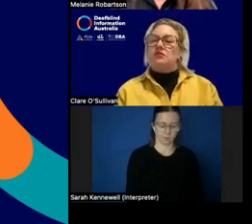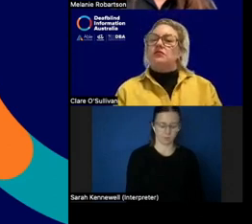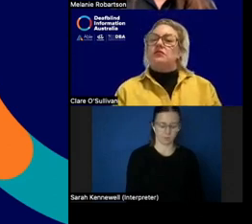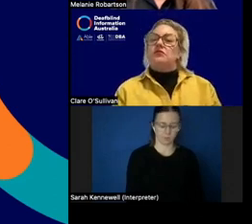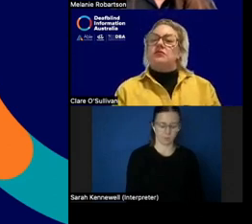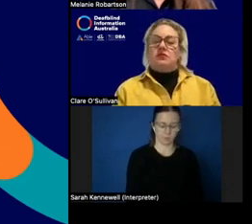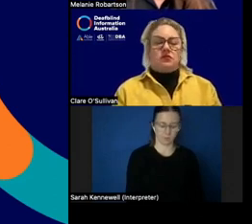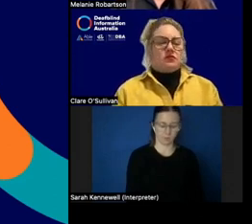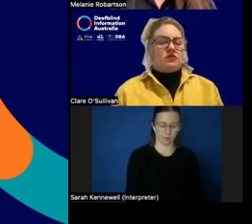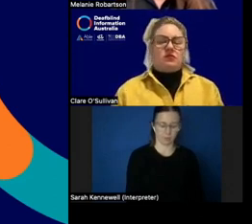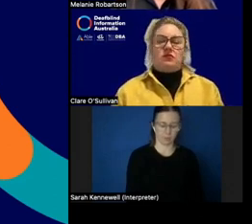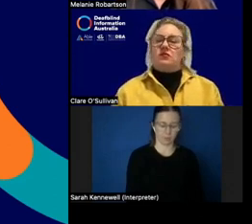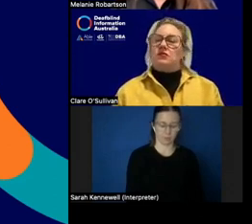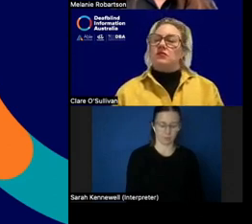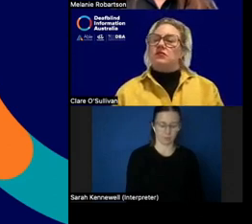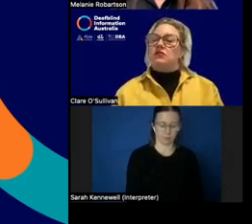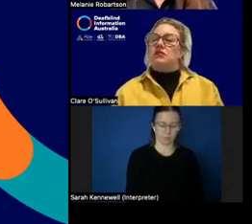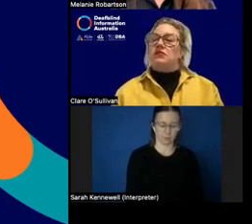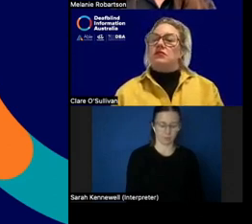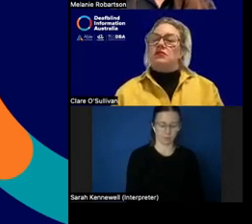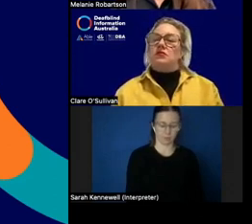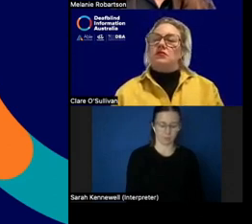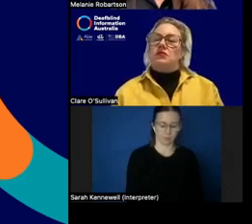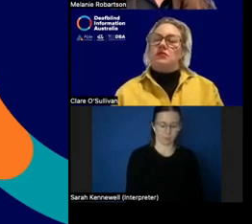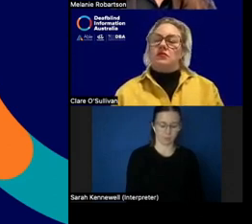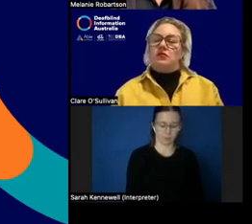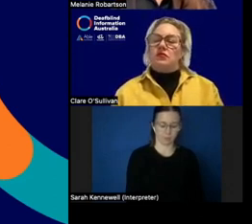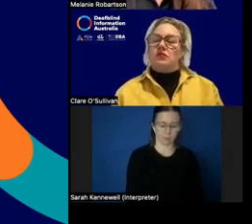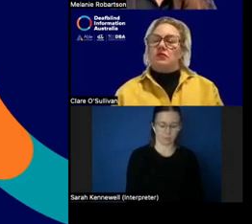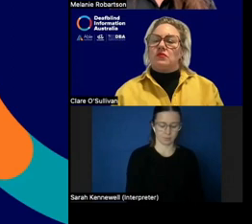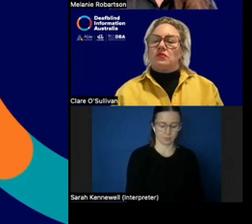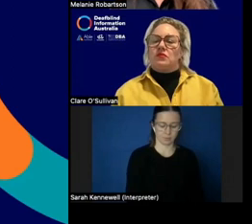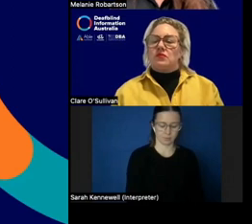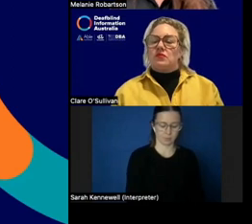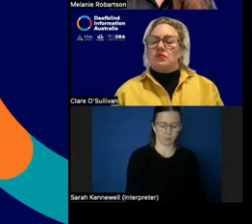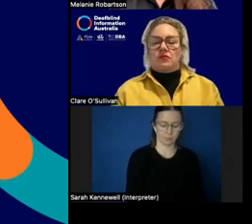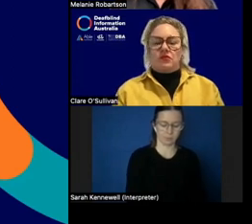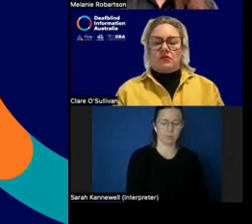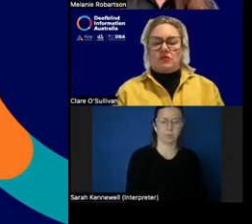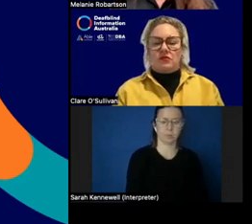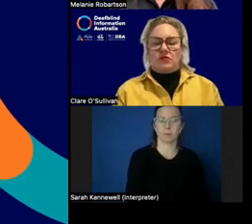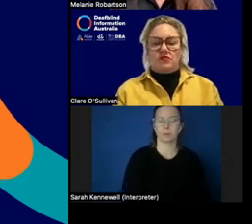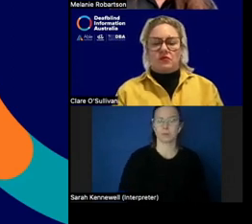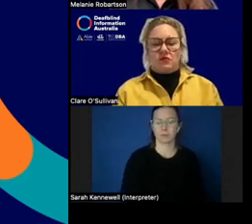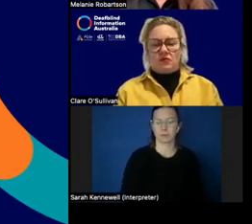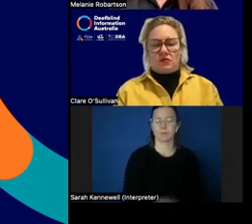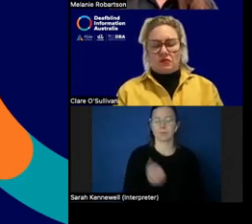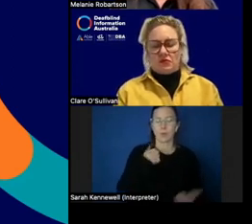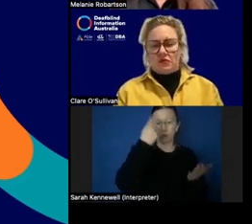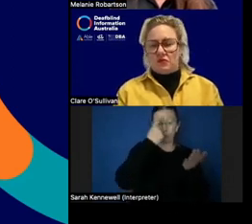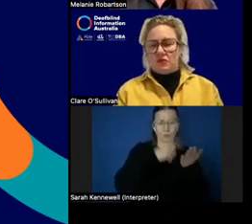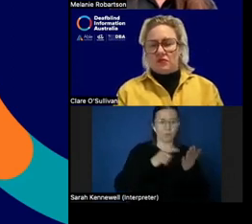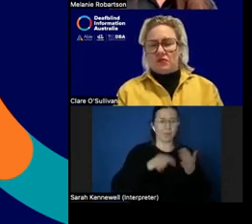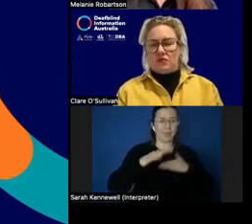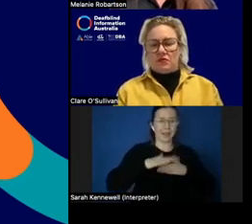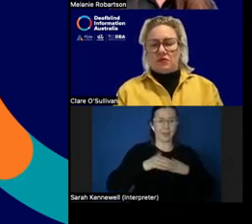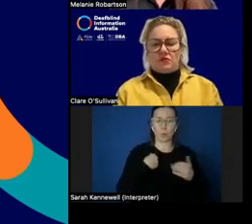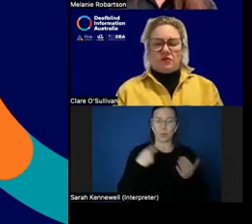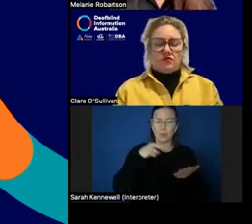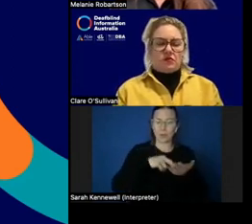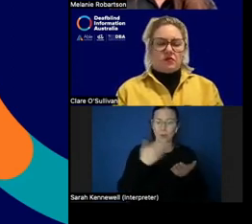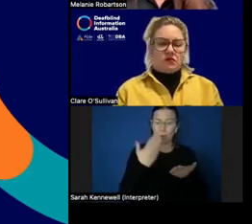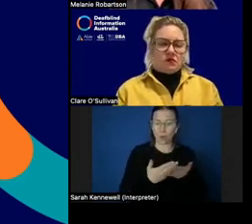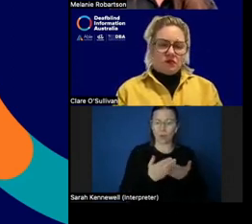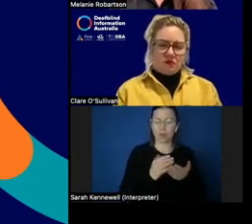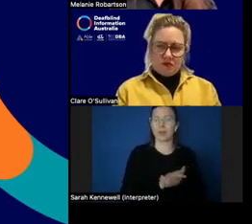of the Turbul and Yagora people. I acknowledge them and the traditional custodians of the lands